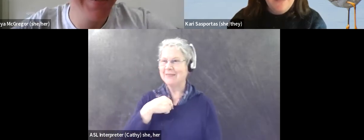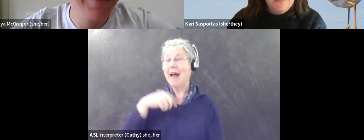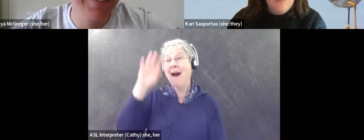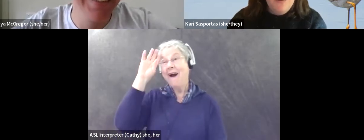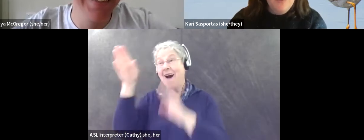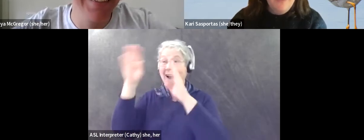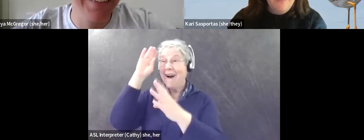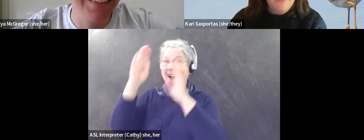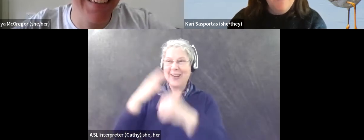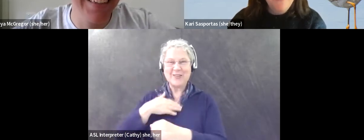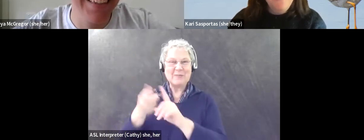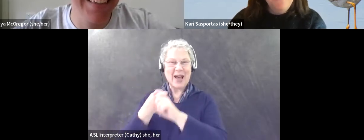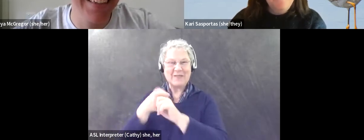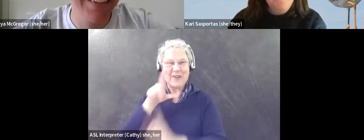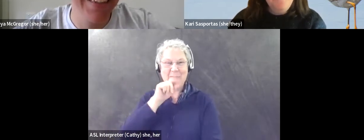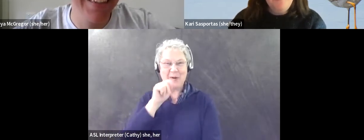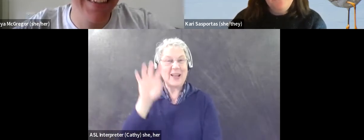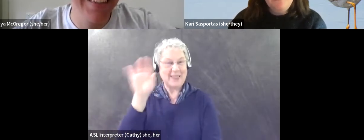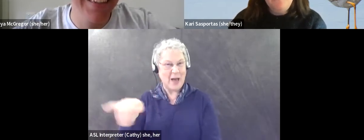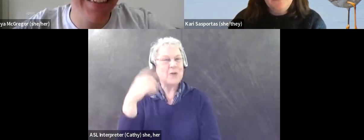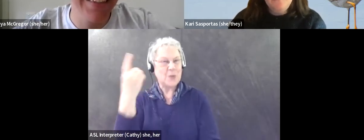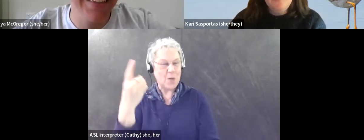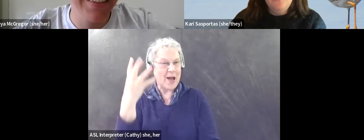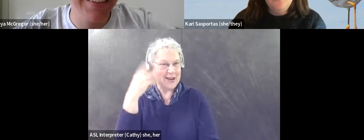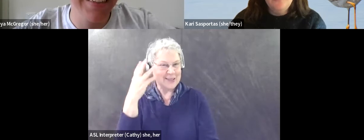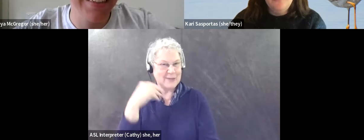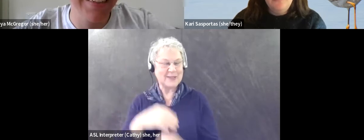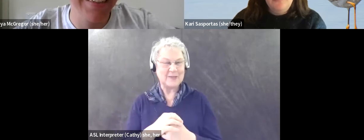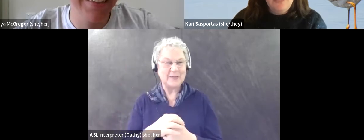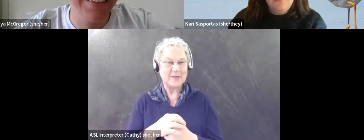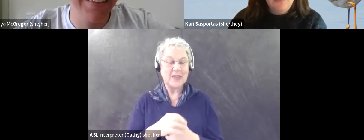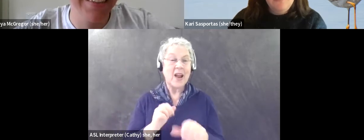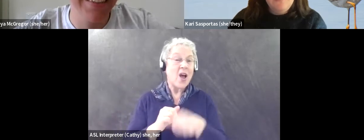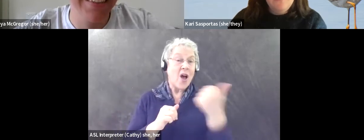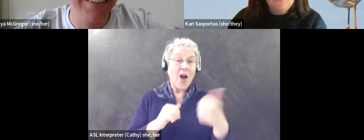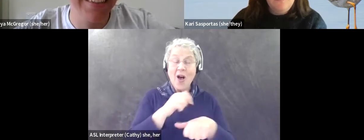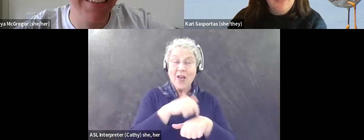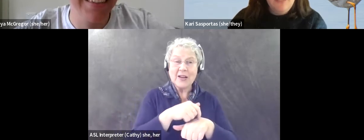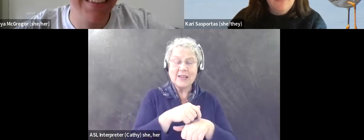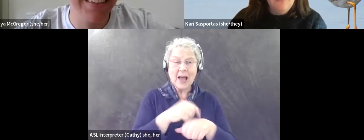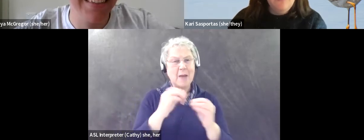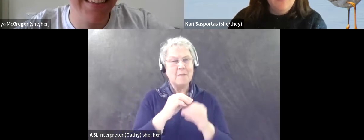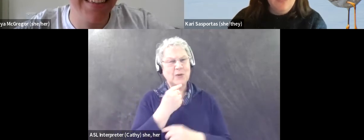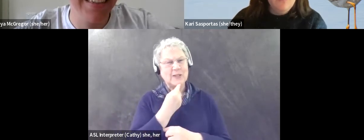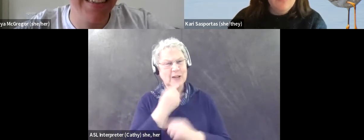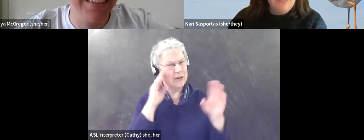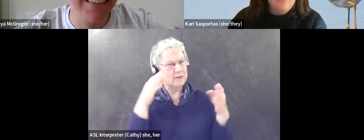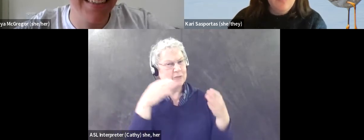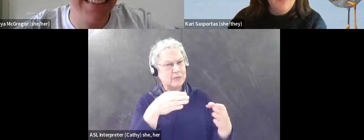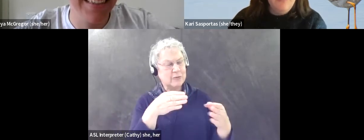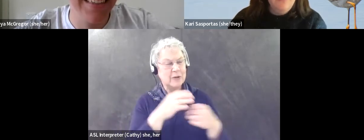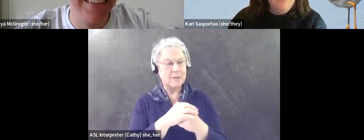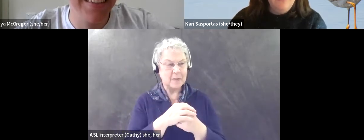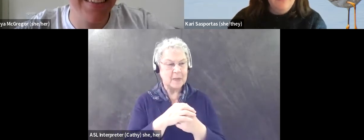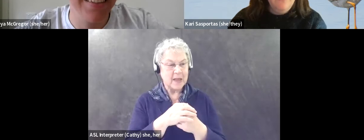that's like one birding outing. But other times, like I'm a little more, I would say, serious about it. I've got my eBird app